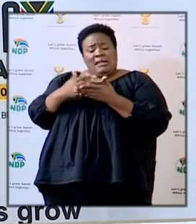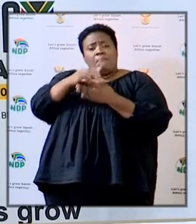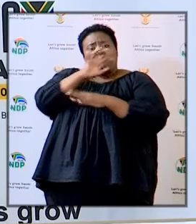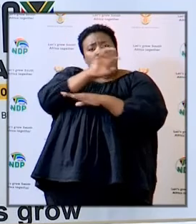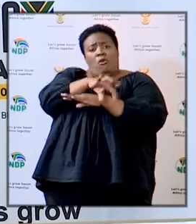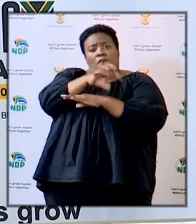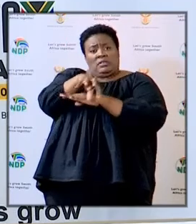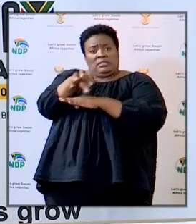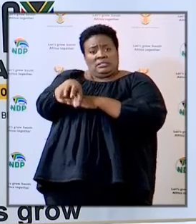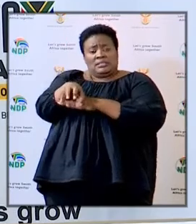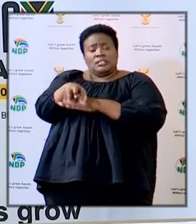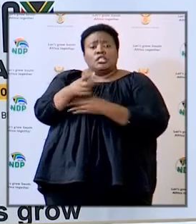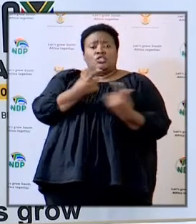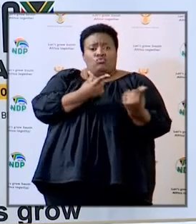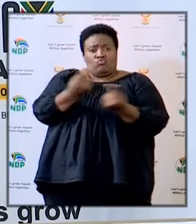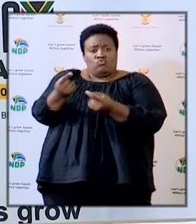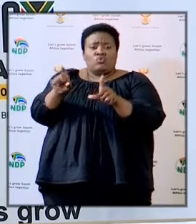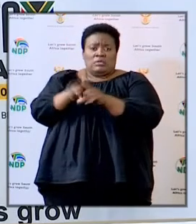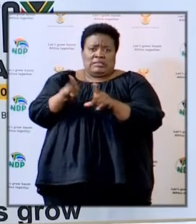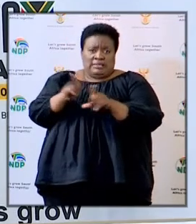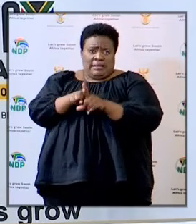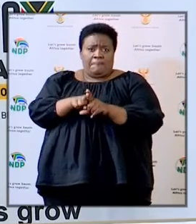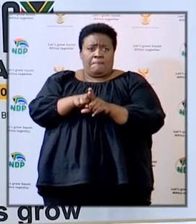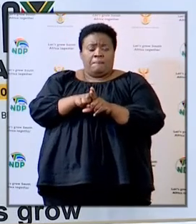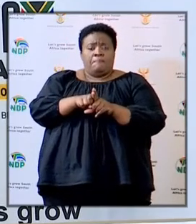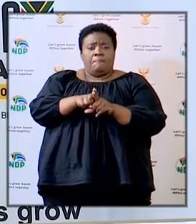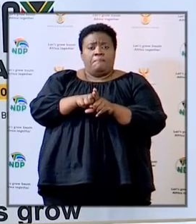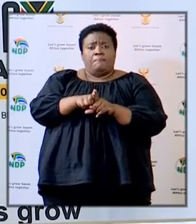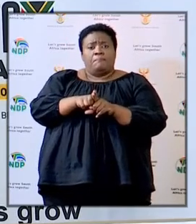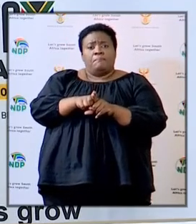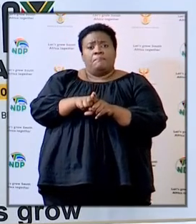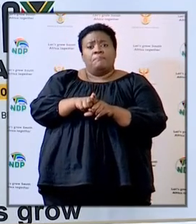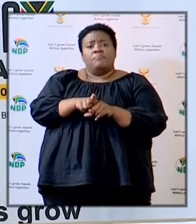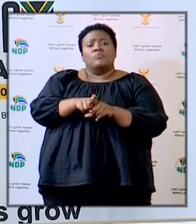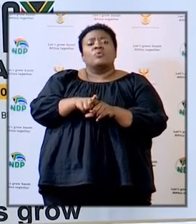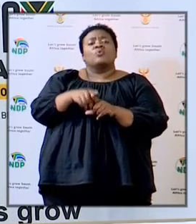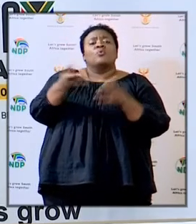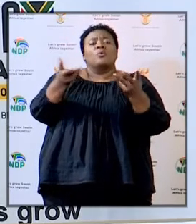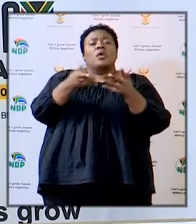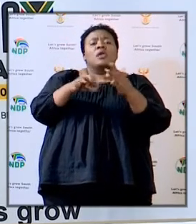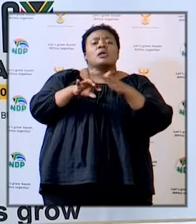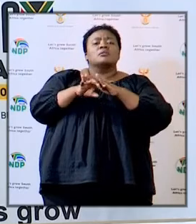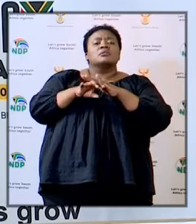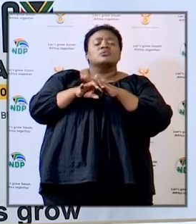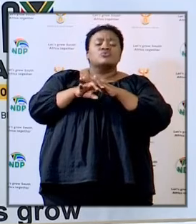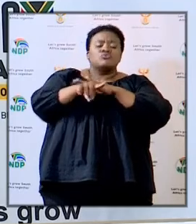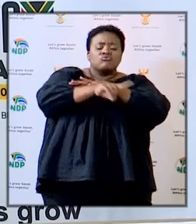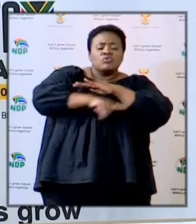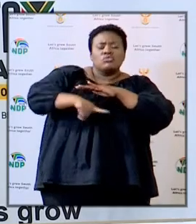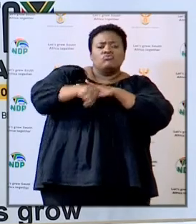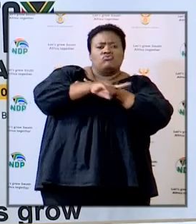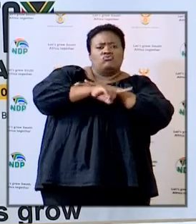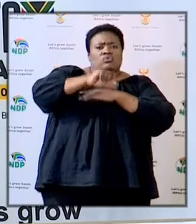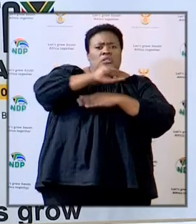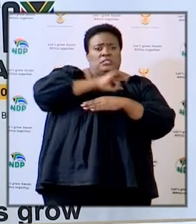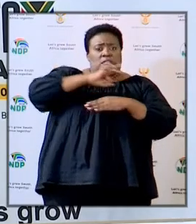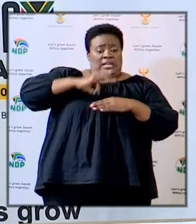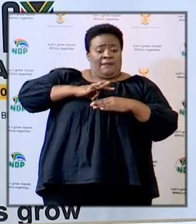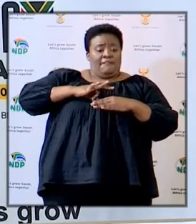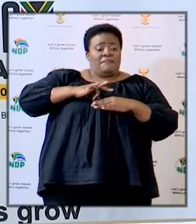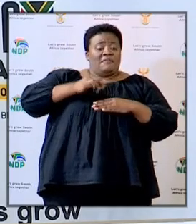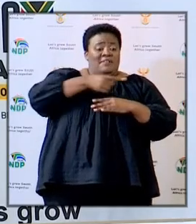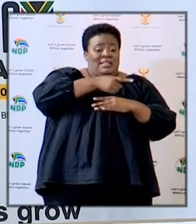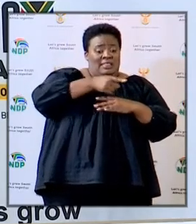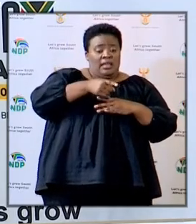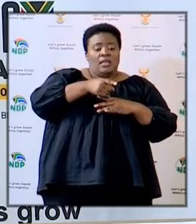to do the same on a cascade model to district officials who were going to train